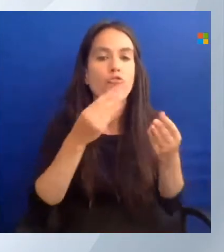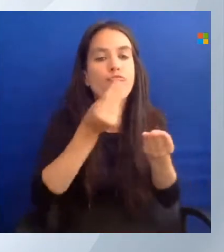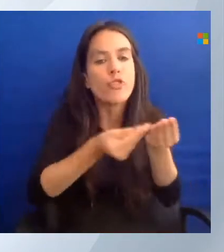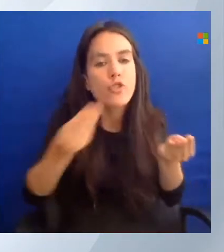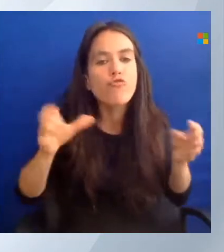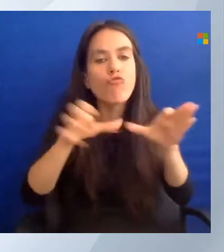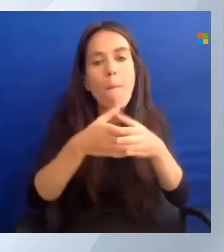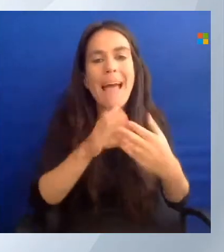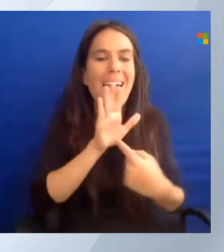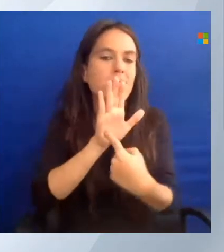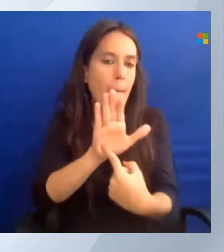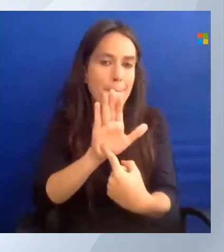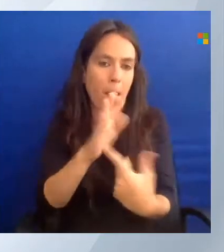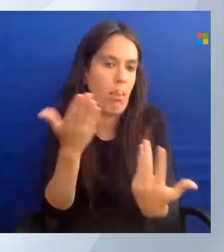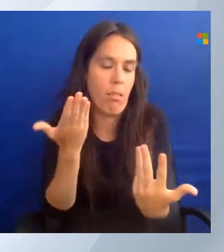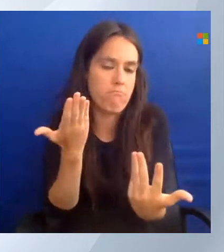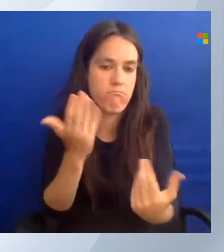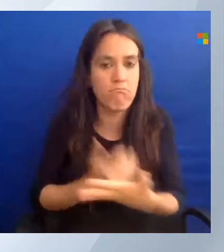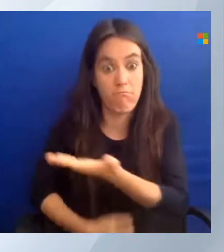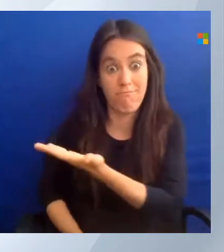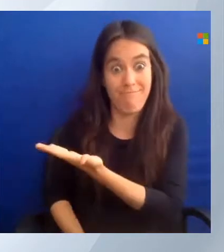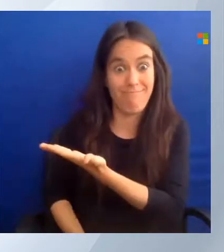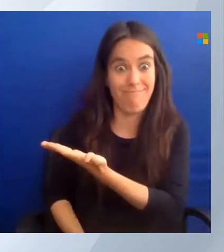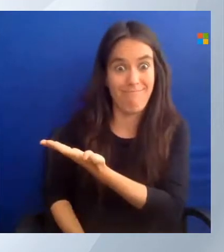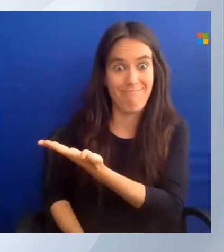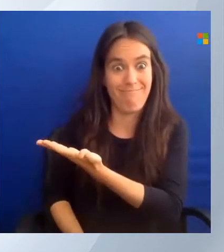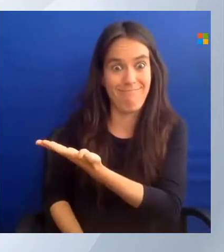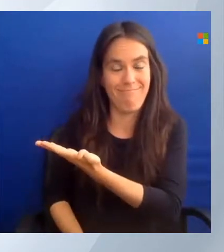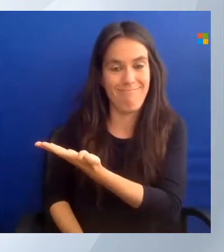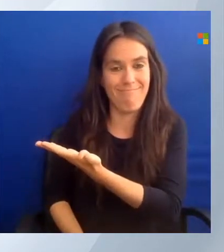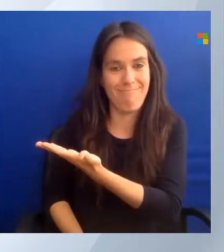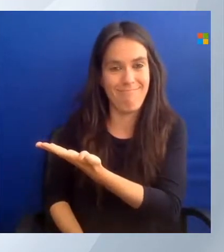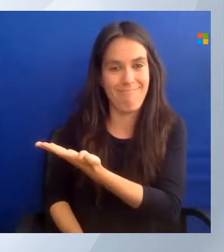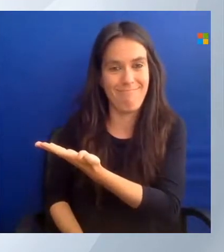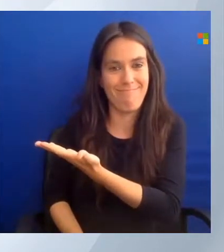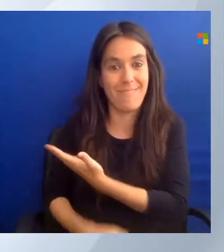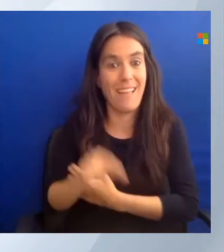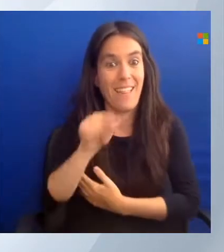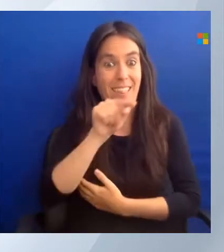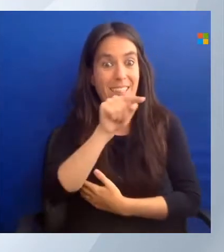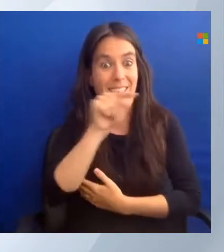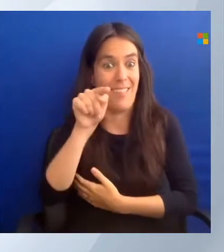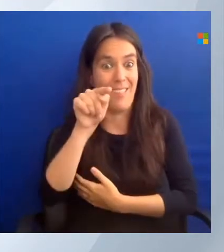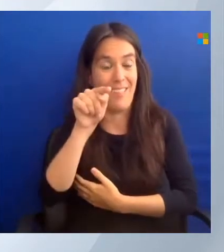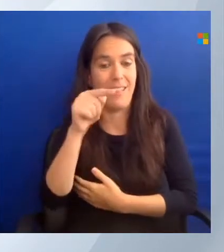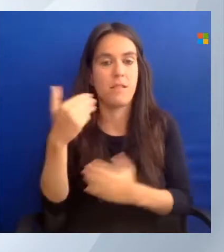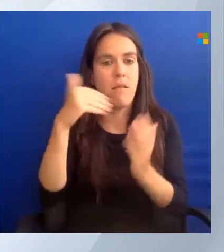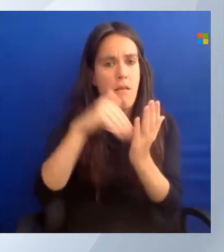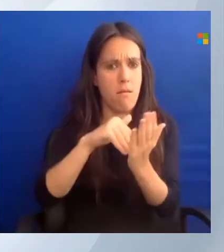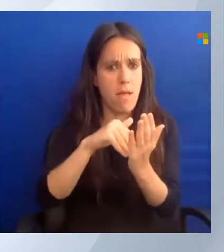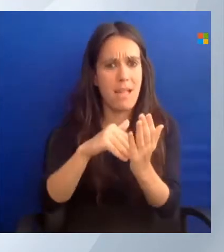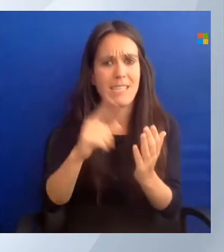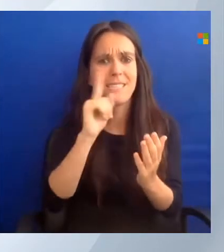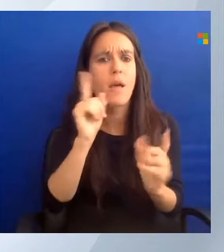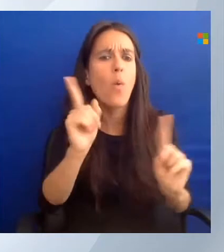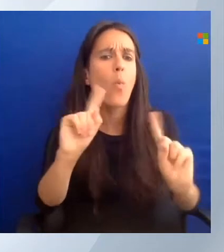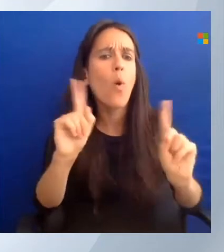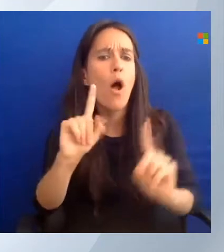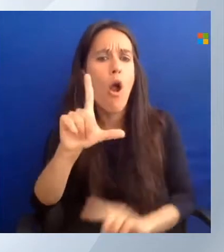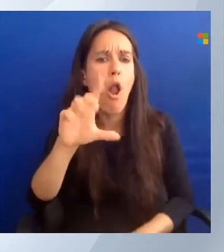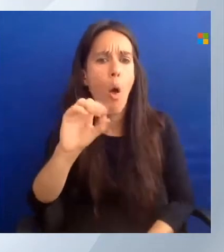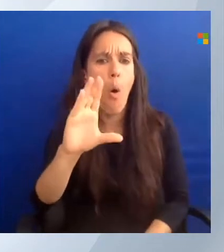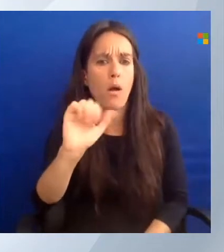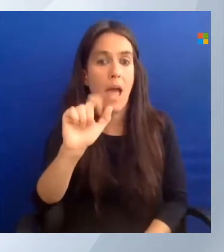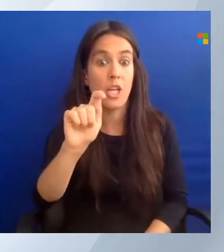And if I dash again and press tab complete again. It's going to show me the location. So and I should be